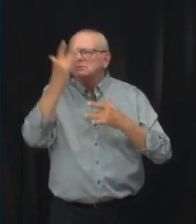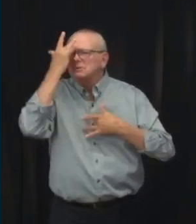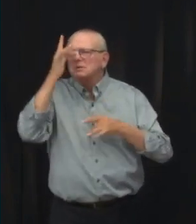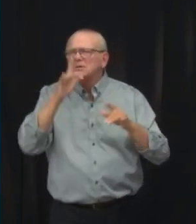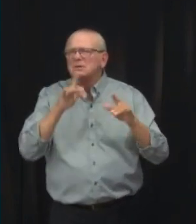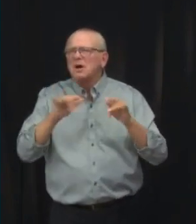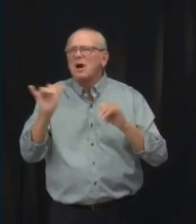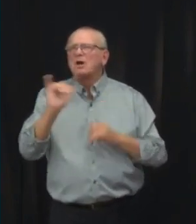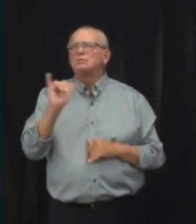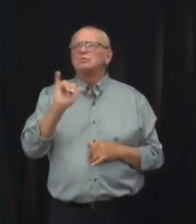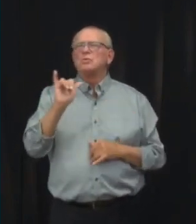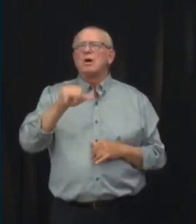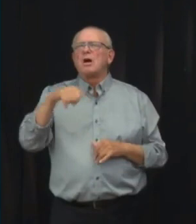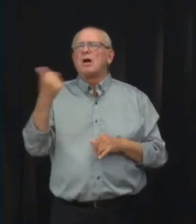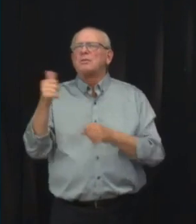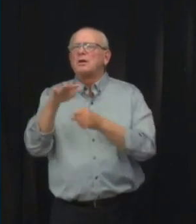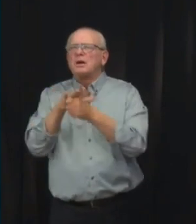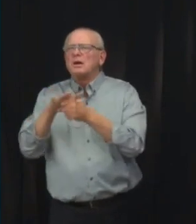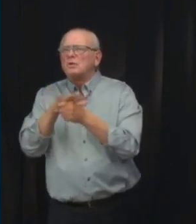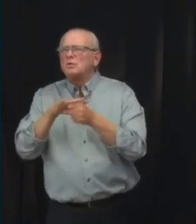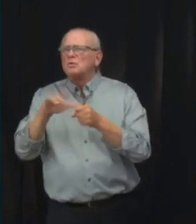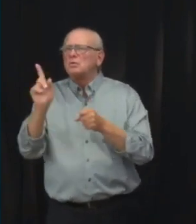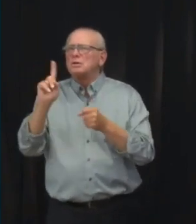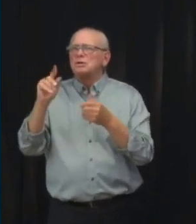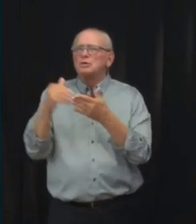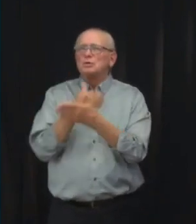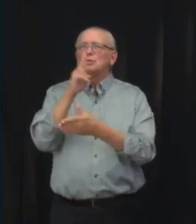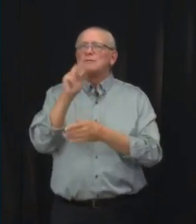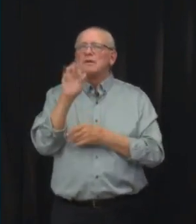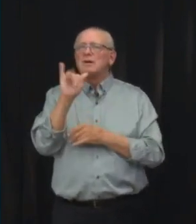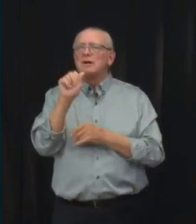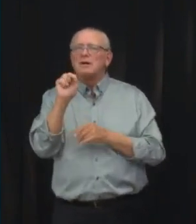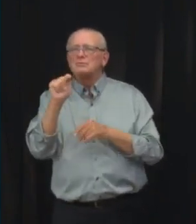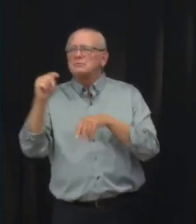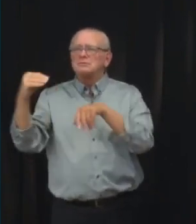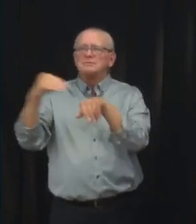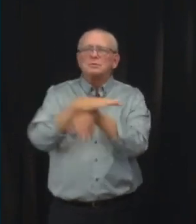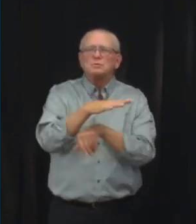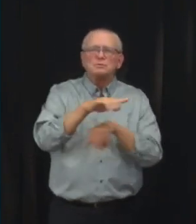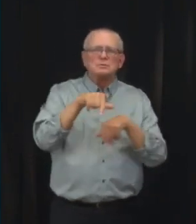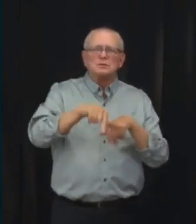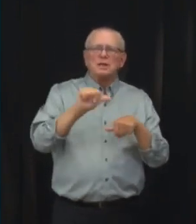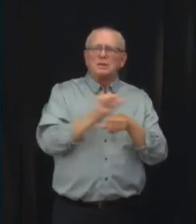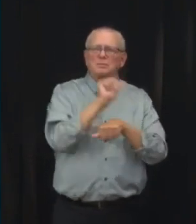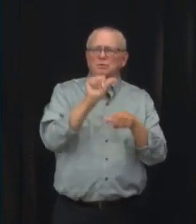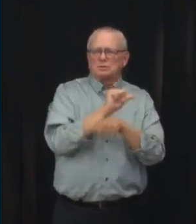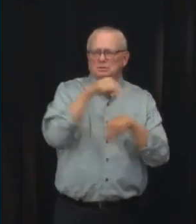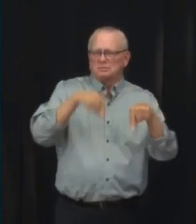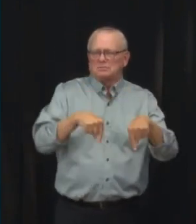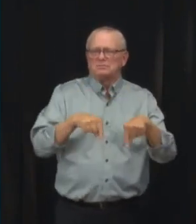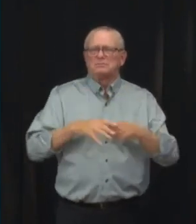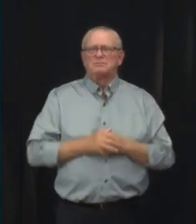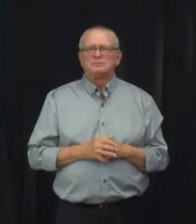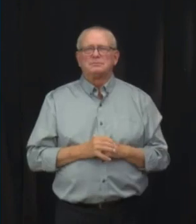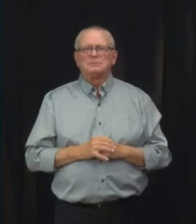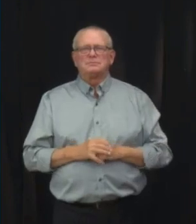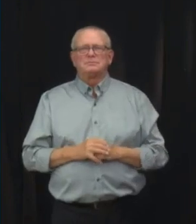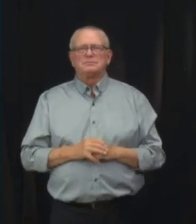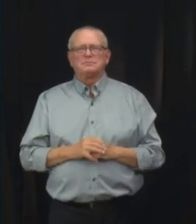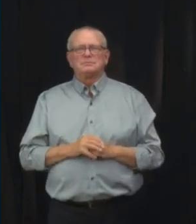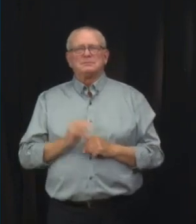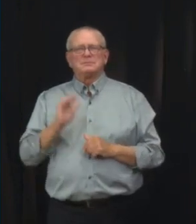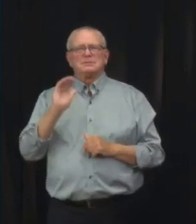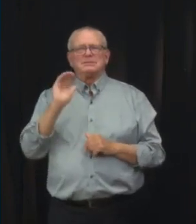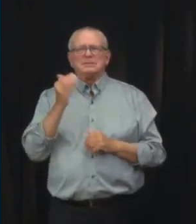As we've seen over the last two years, some variants emerge and disappear without large impacts, while others persist and become